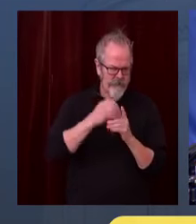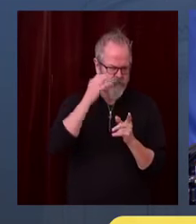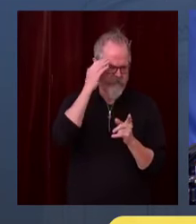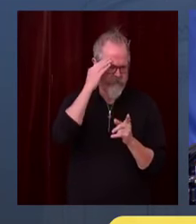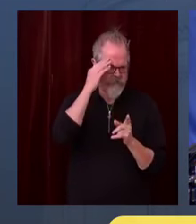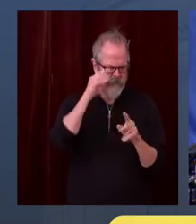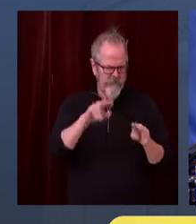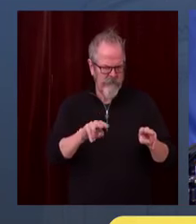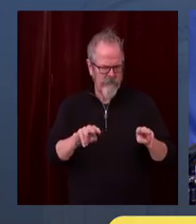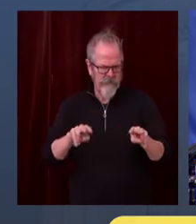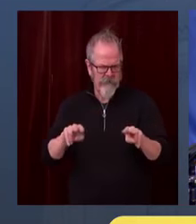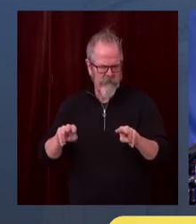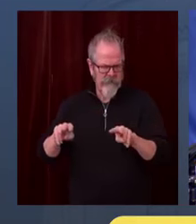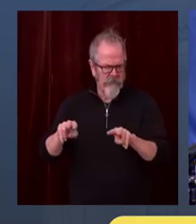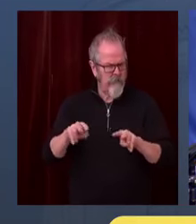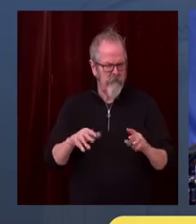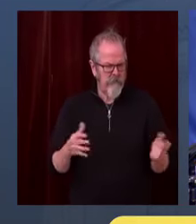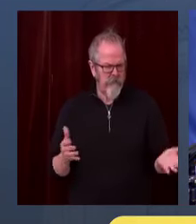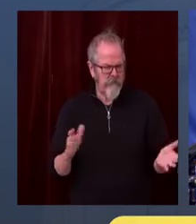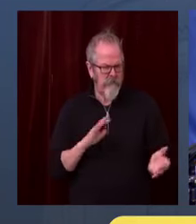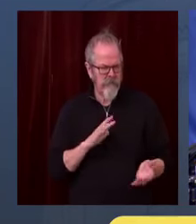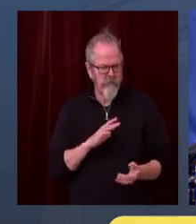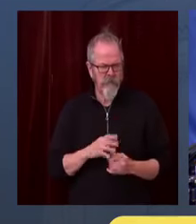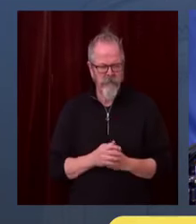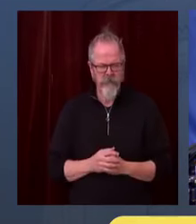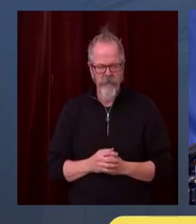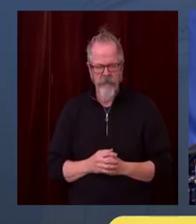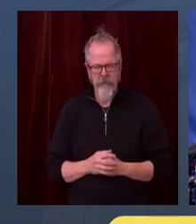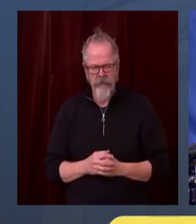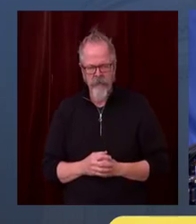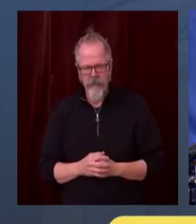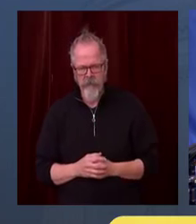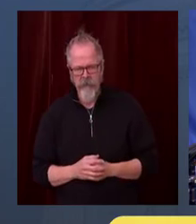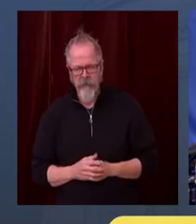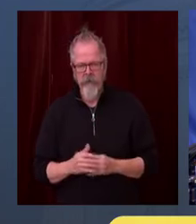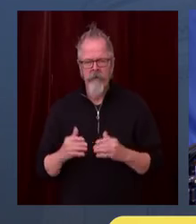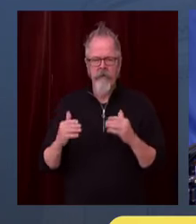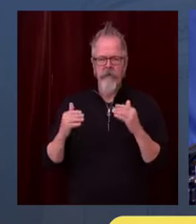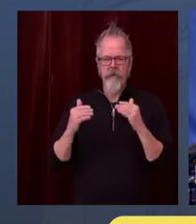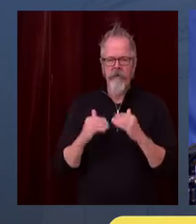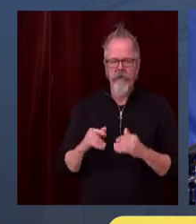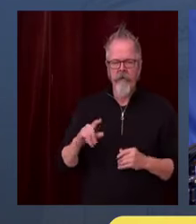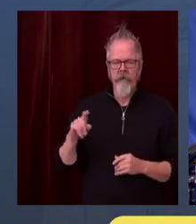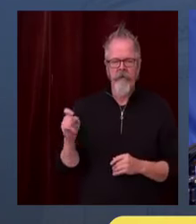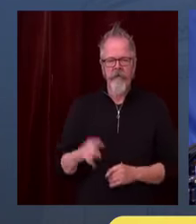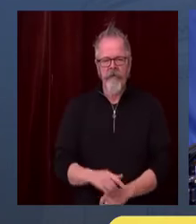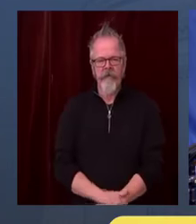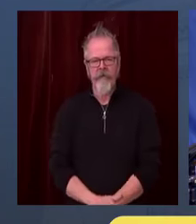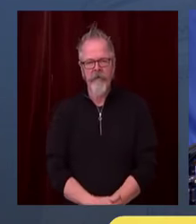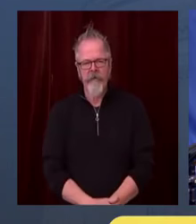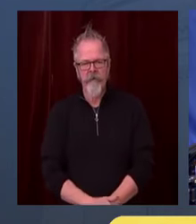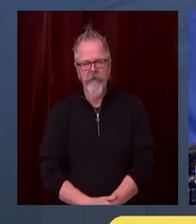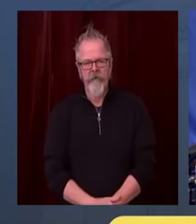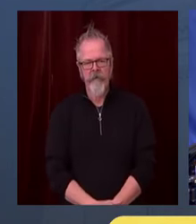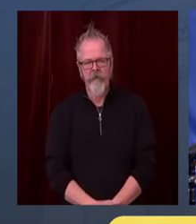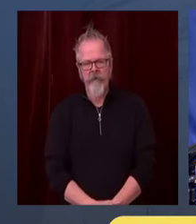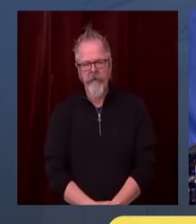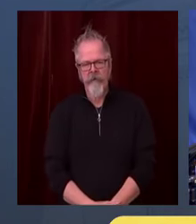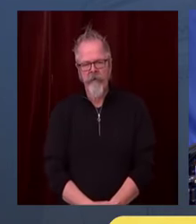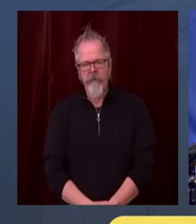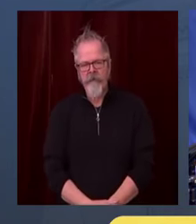All right. Up next, we'll go to Sarah Gensler with McClatchy. Go ahead, Sarah. All right. Thank you, Governor. I